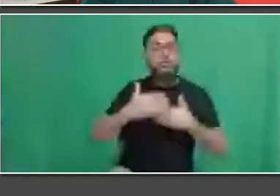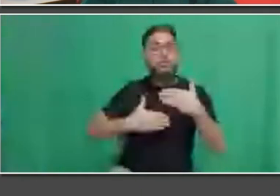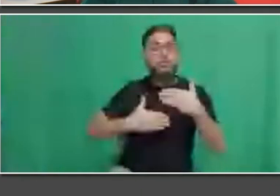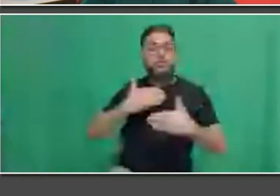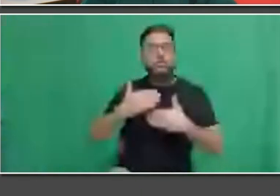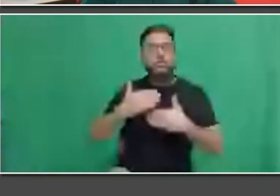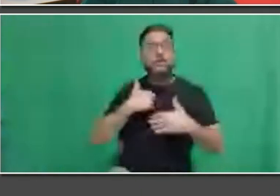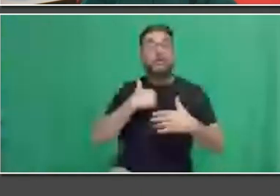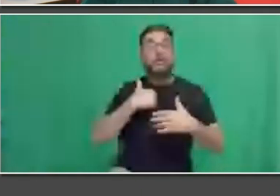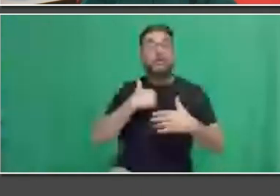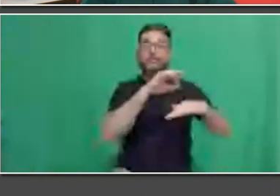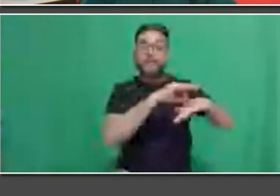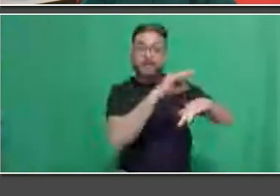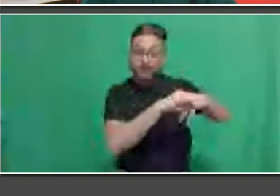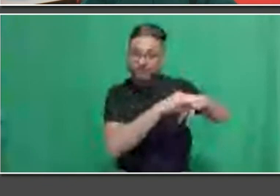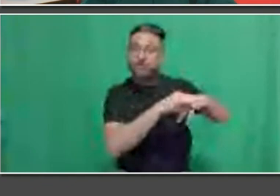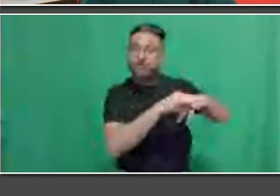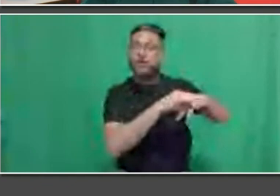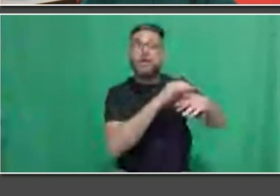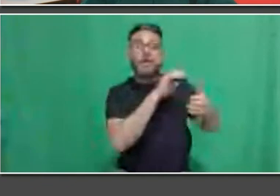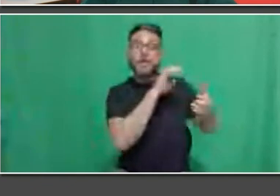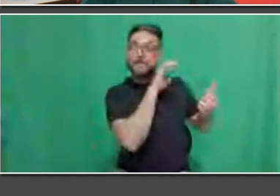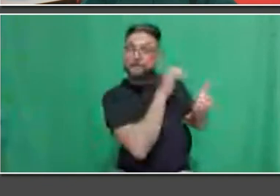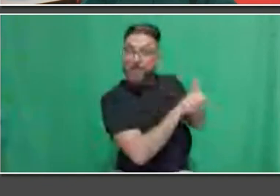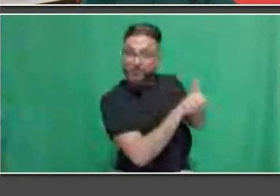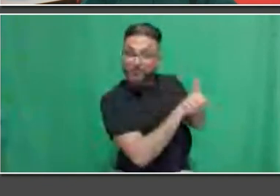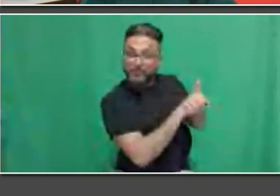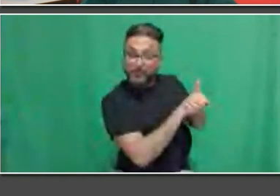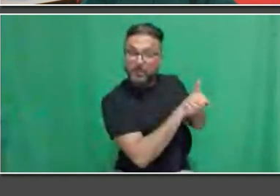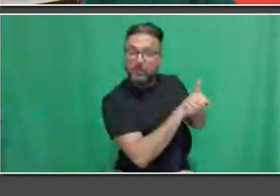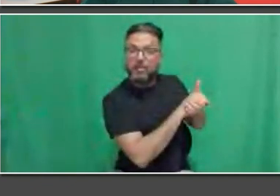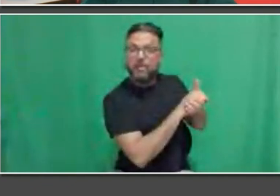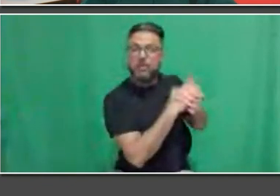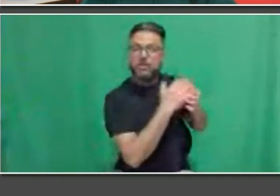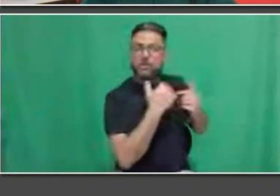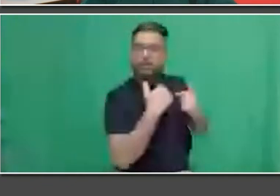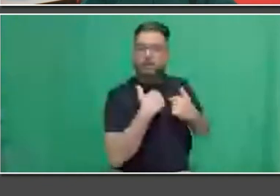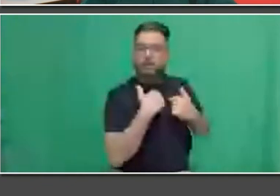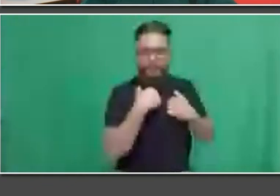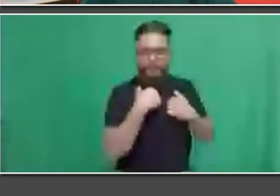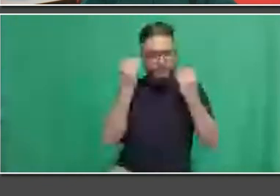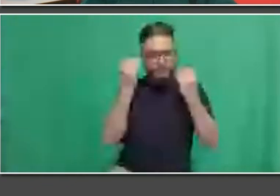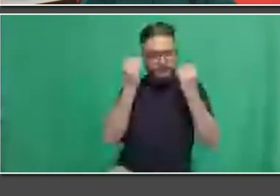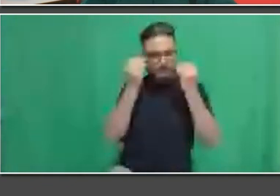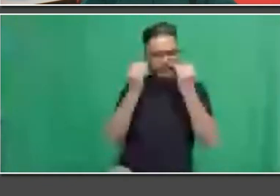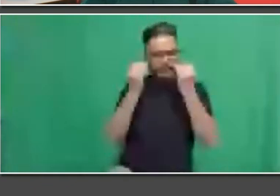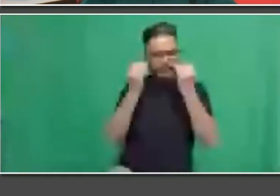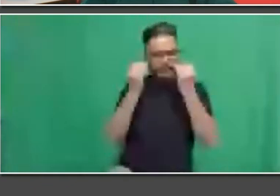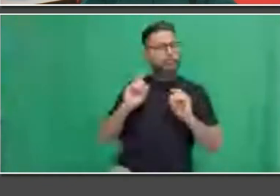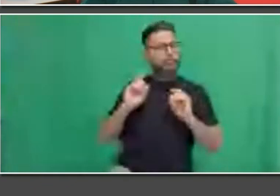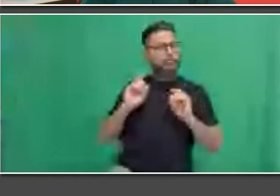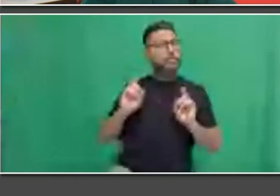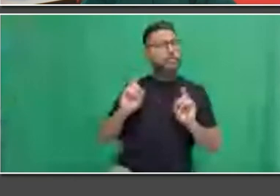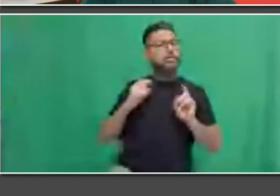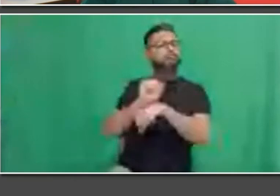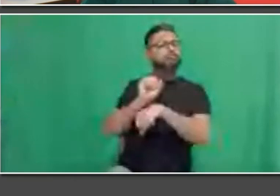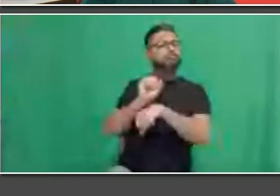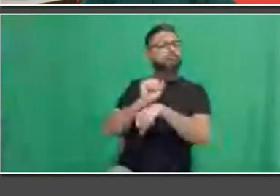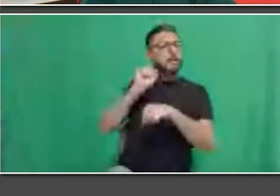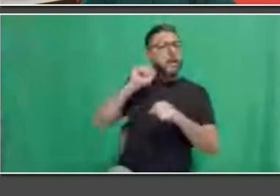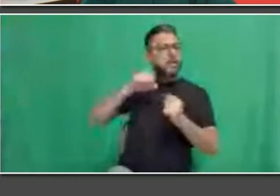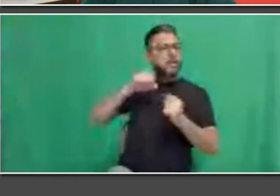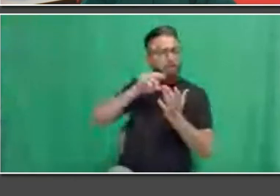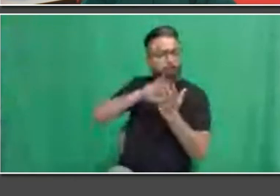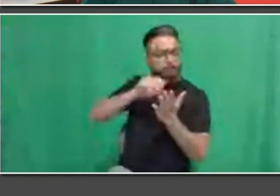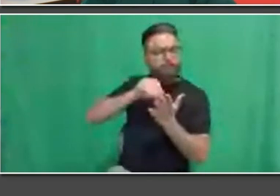employment where I could be welcomed, where I could learn, where I could develop, and eventually get into a position where I can mentor others was really very important to me,